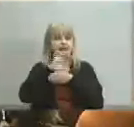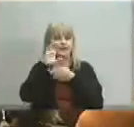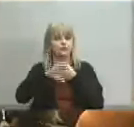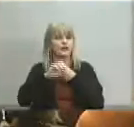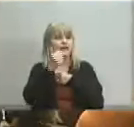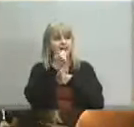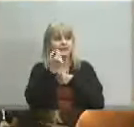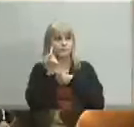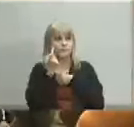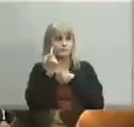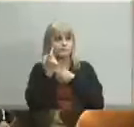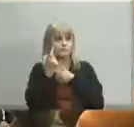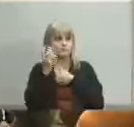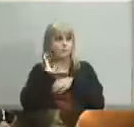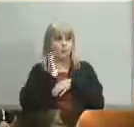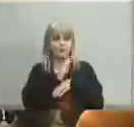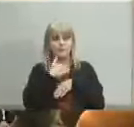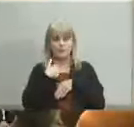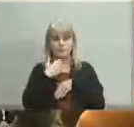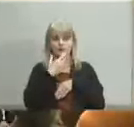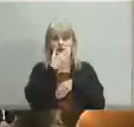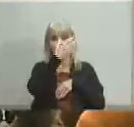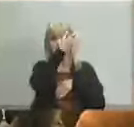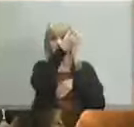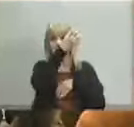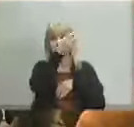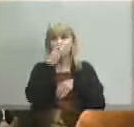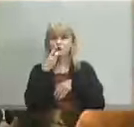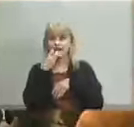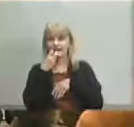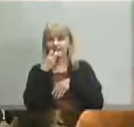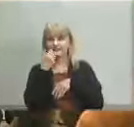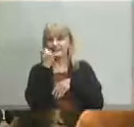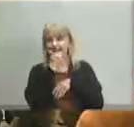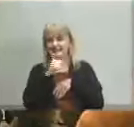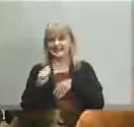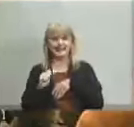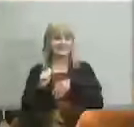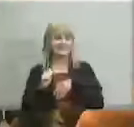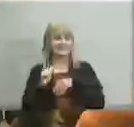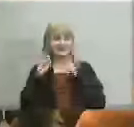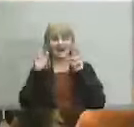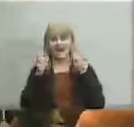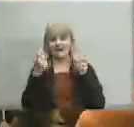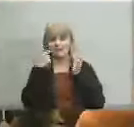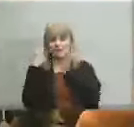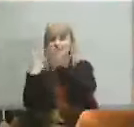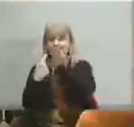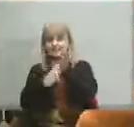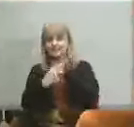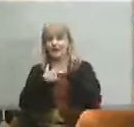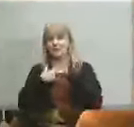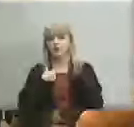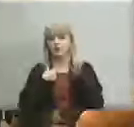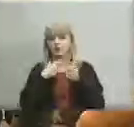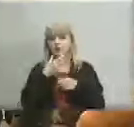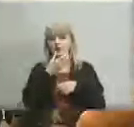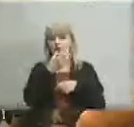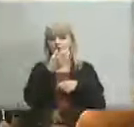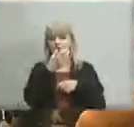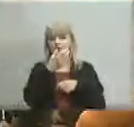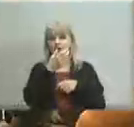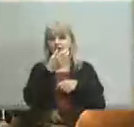any consent calendar items for further discussion chris i'd like to uh pull down item